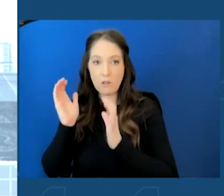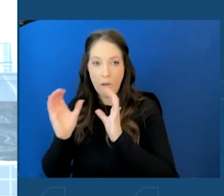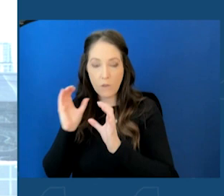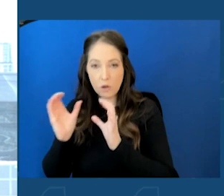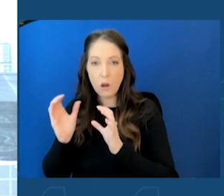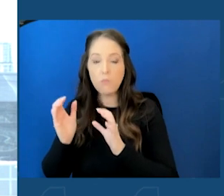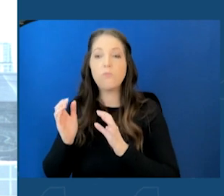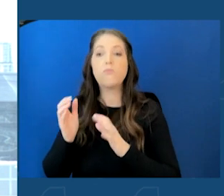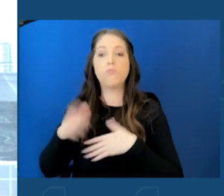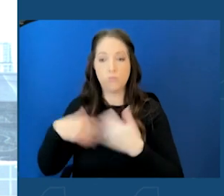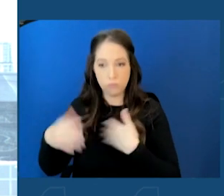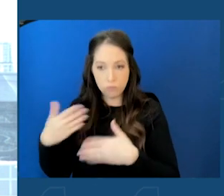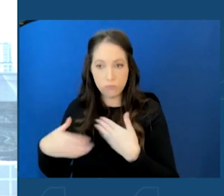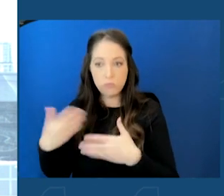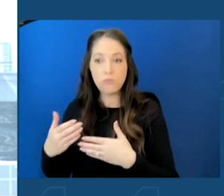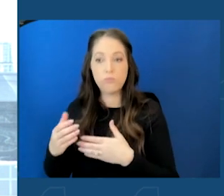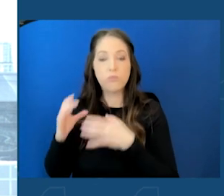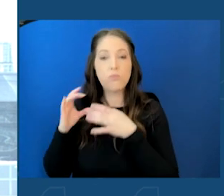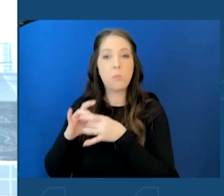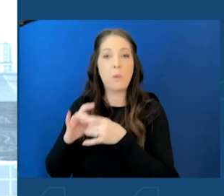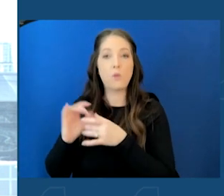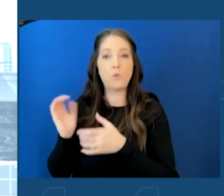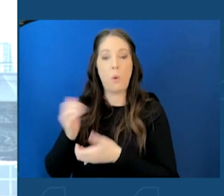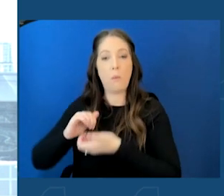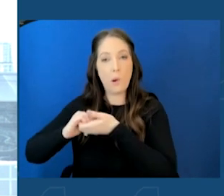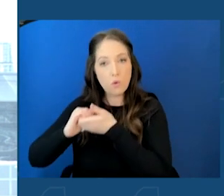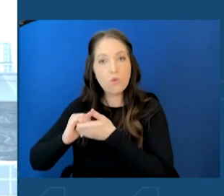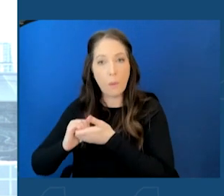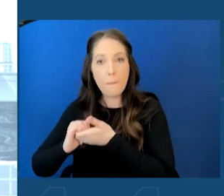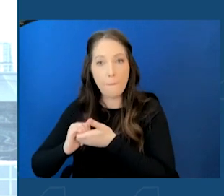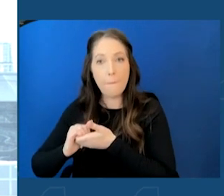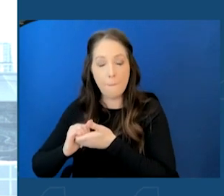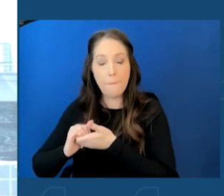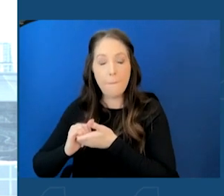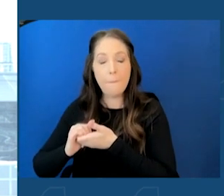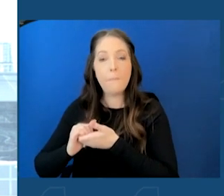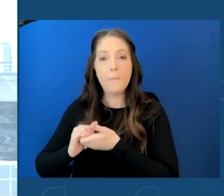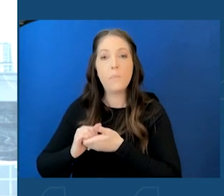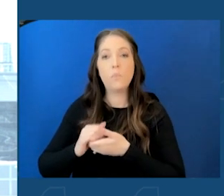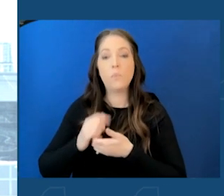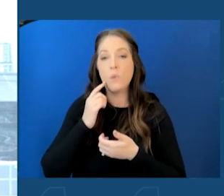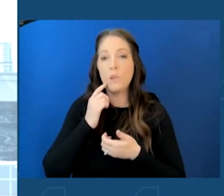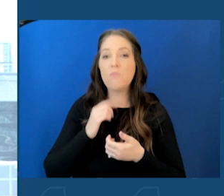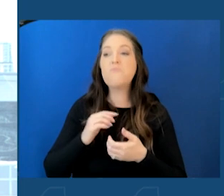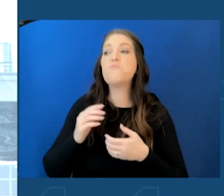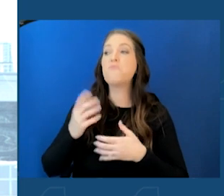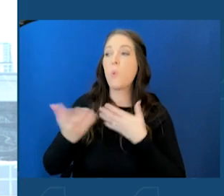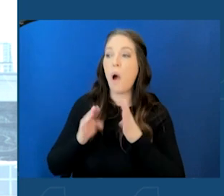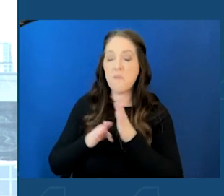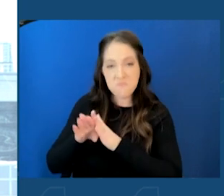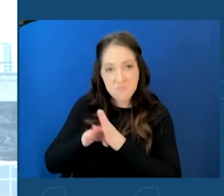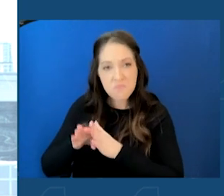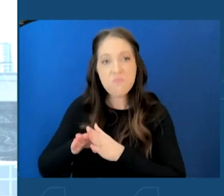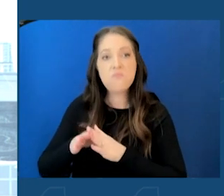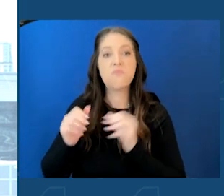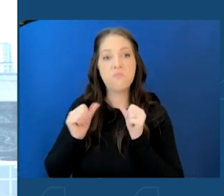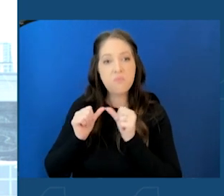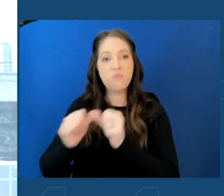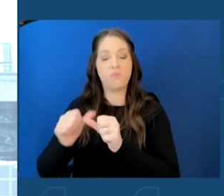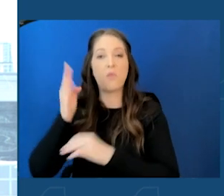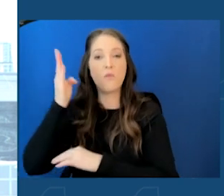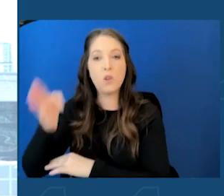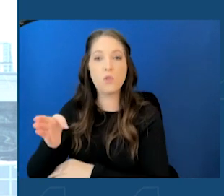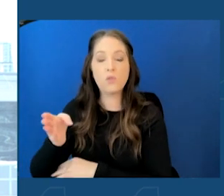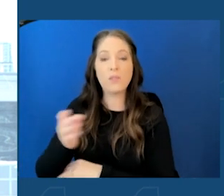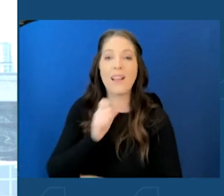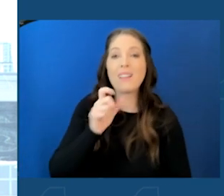our partnership across the river on building a more sustainable future. And, again, as Kathy said, not just for